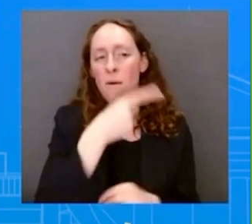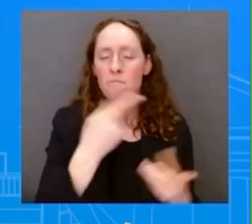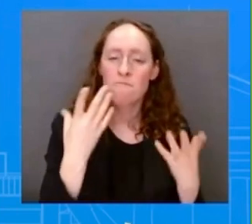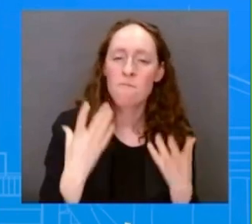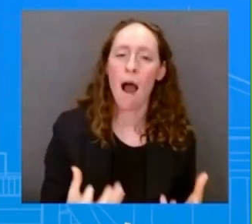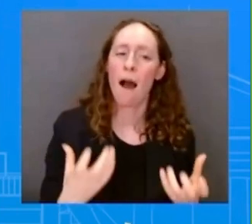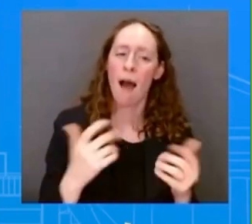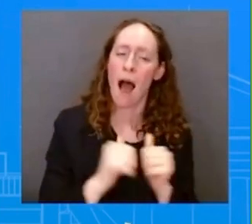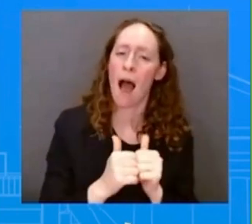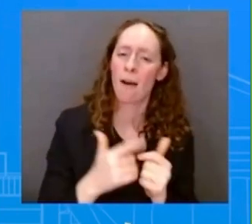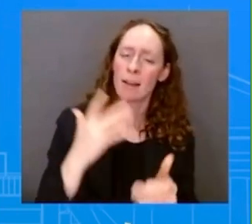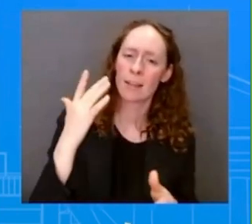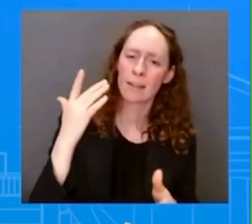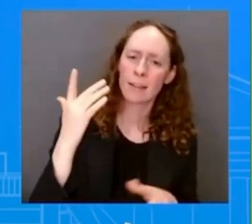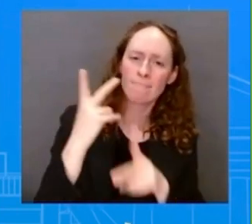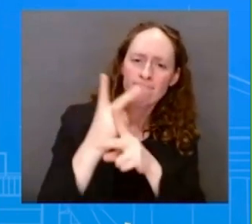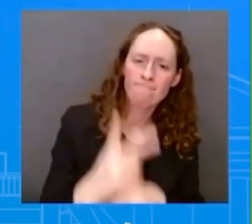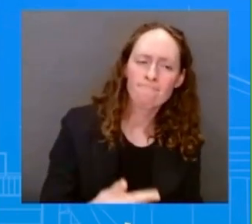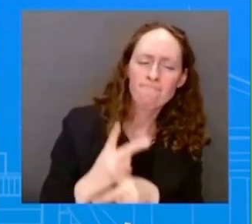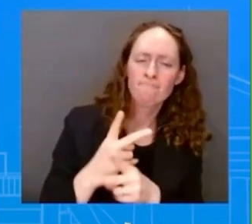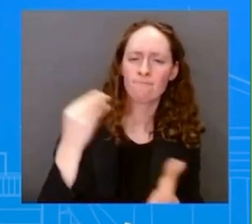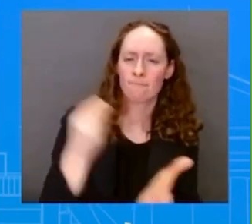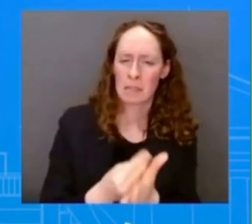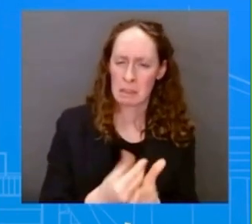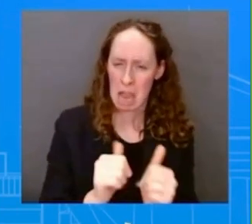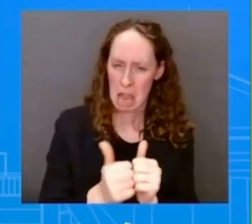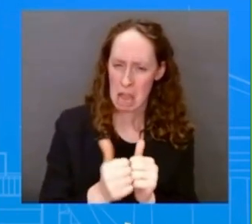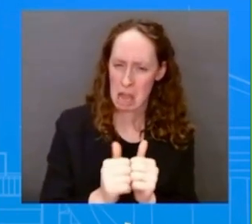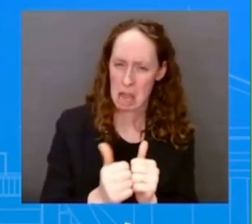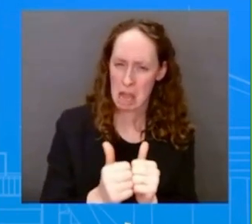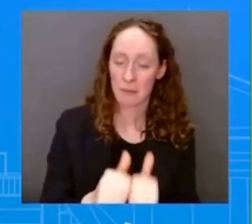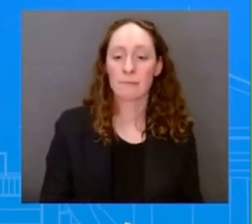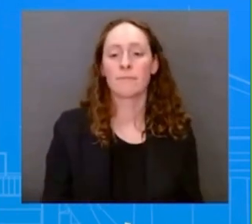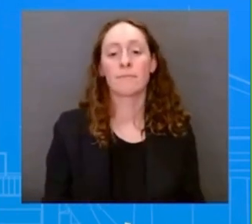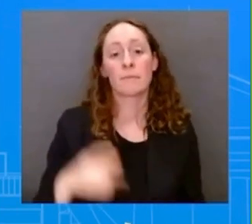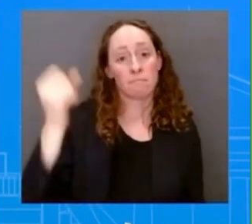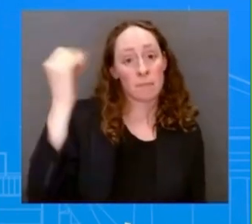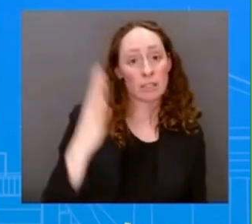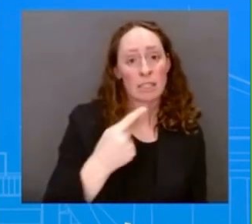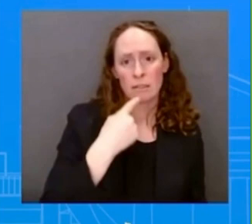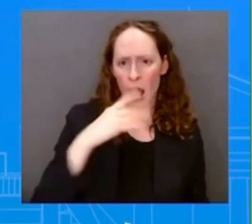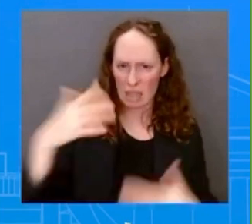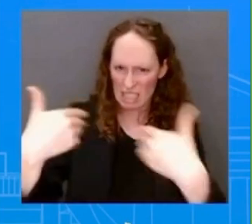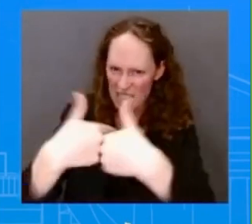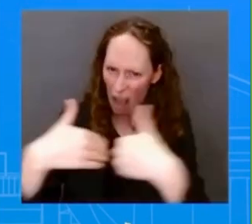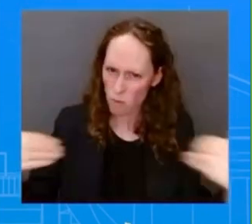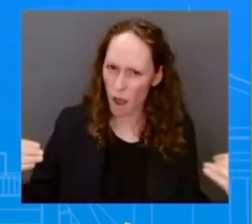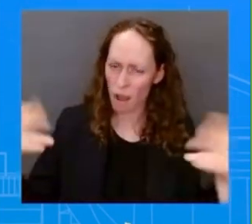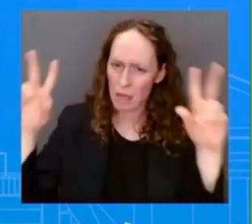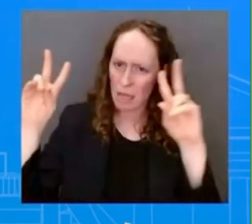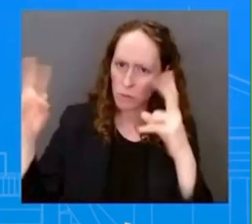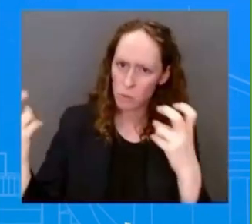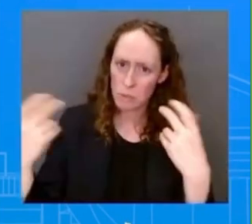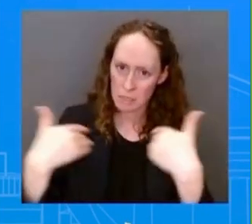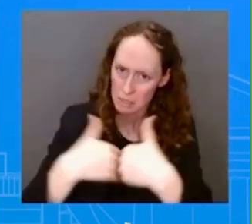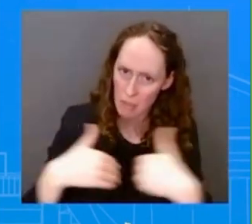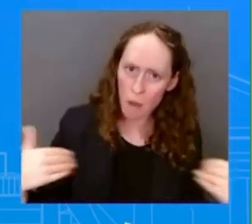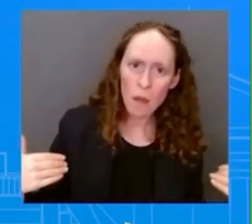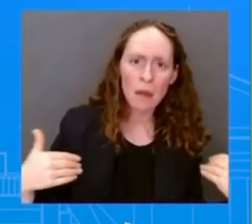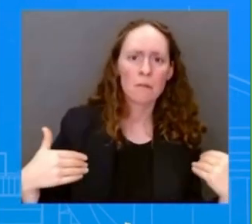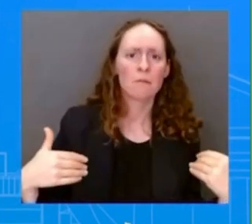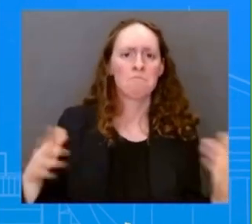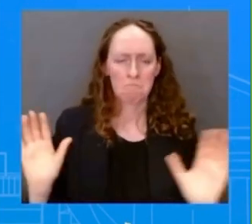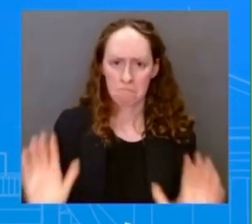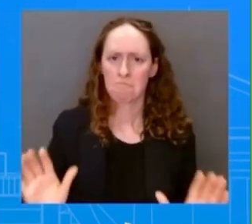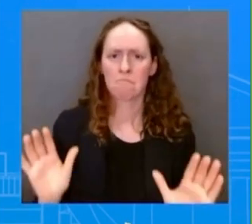separate issues. We are not going to put the full faith and credit of the United States. When you think about the debt limit, it is not